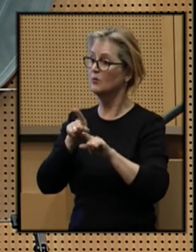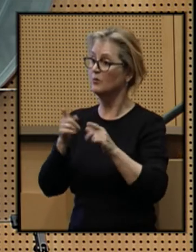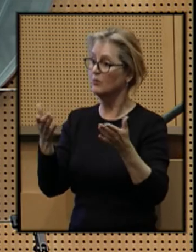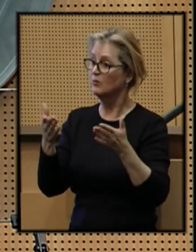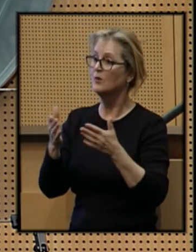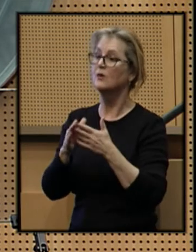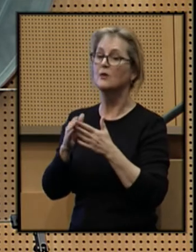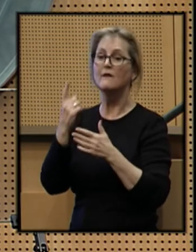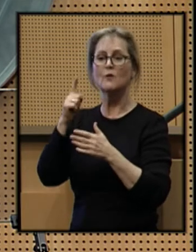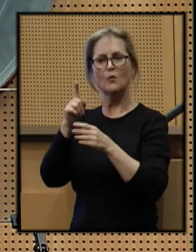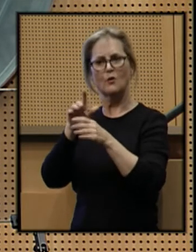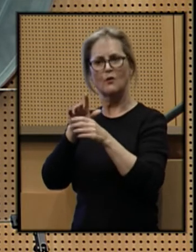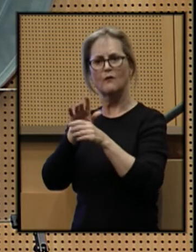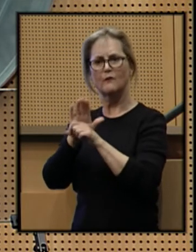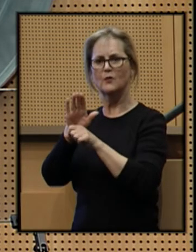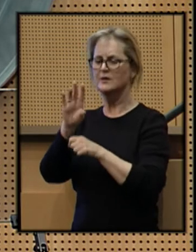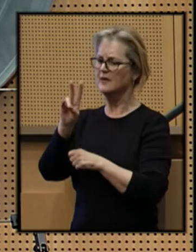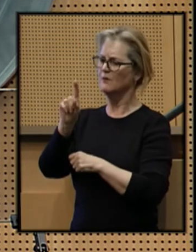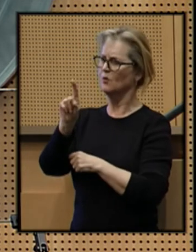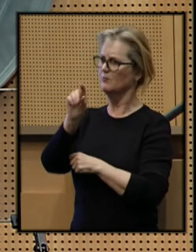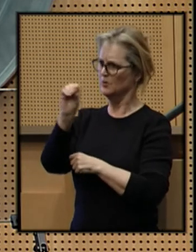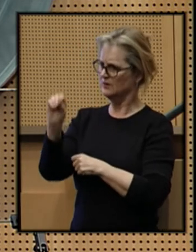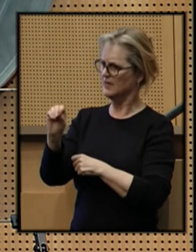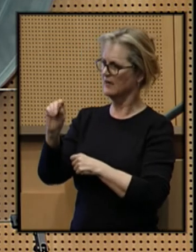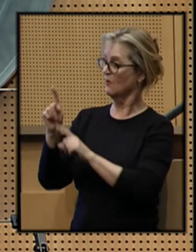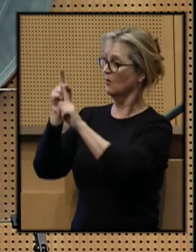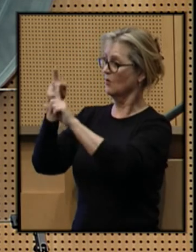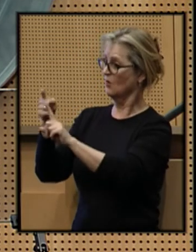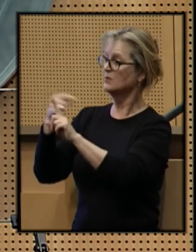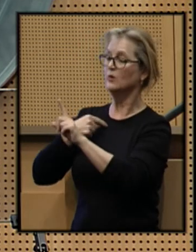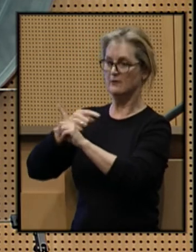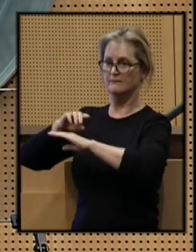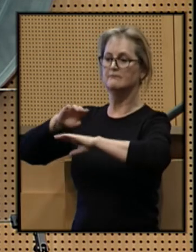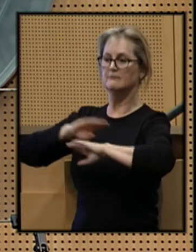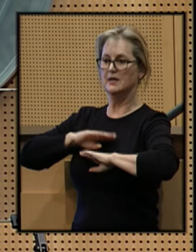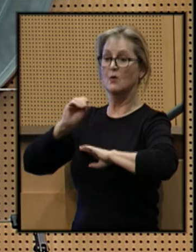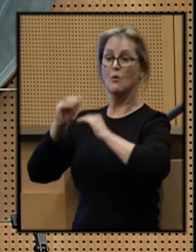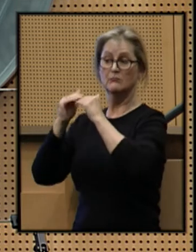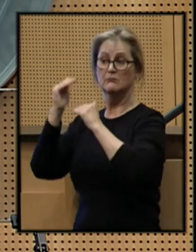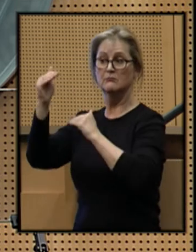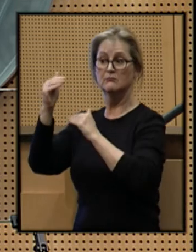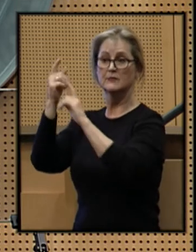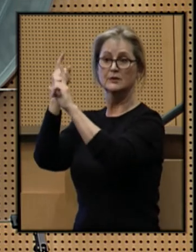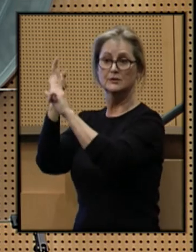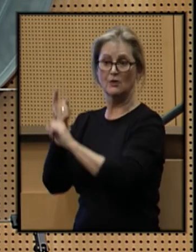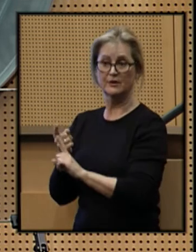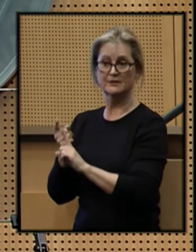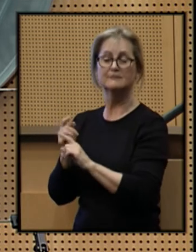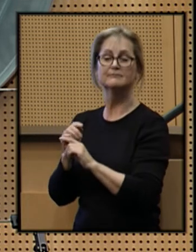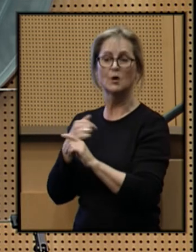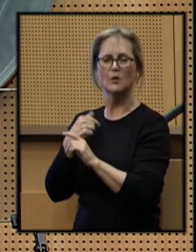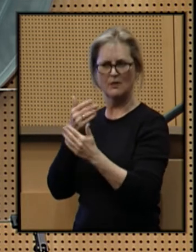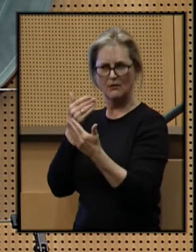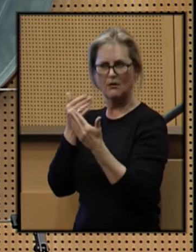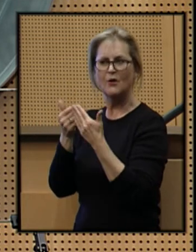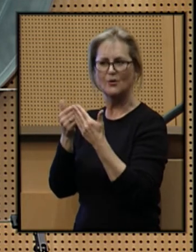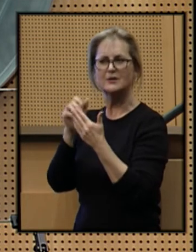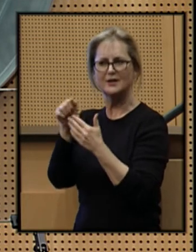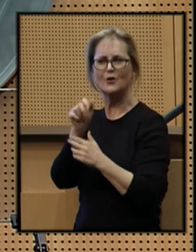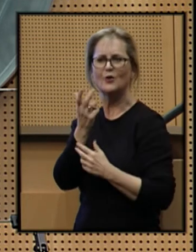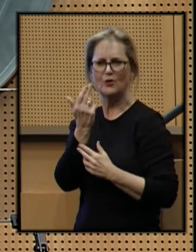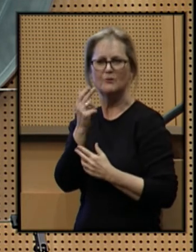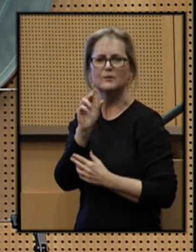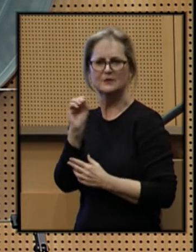that for a full 71% of the goals, we are meeting or exceeding our targets. We are close on another